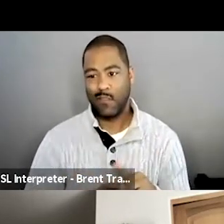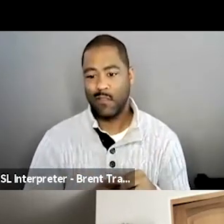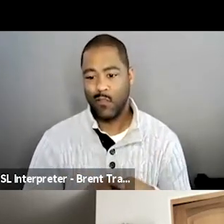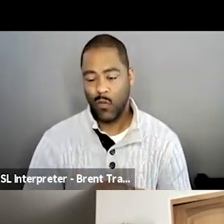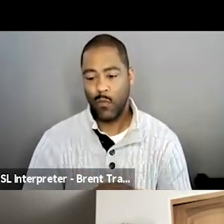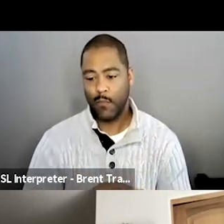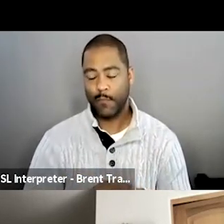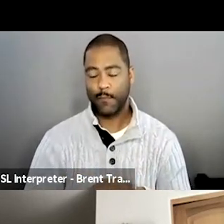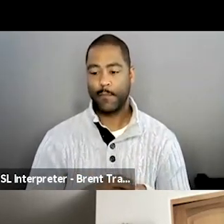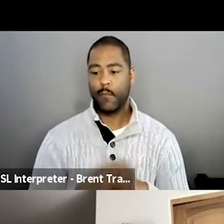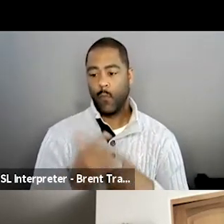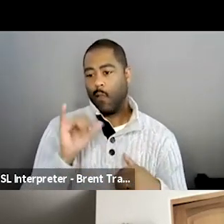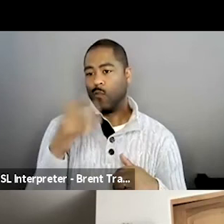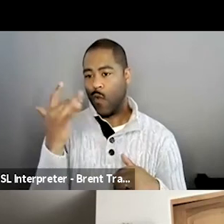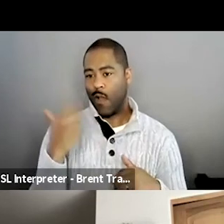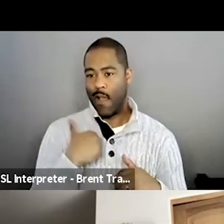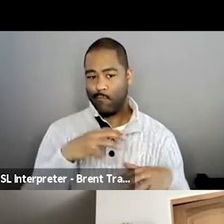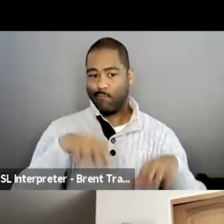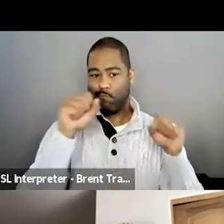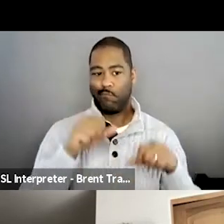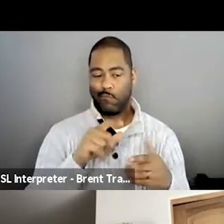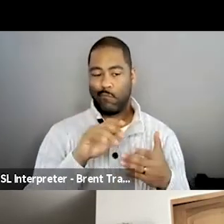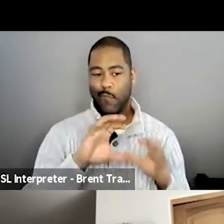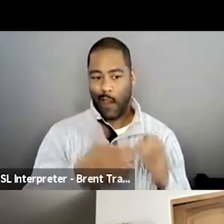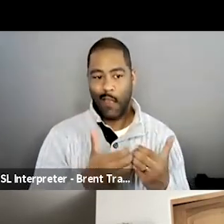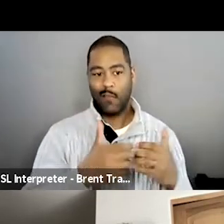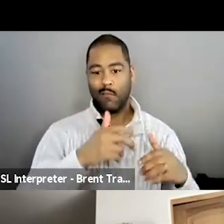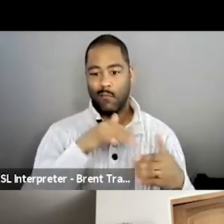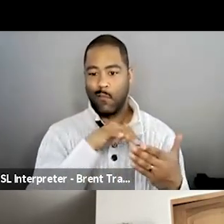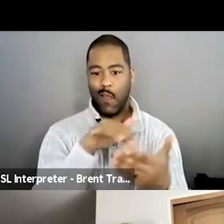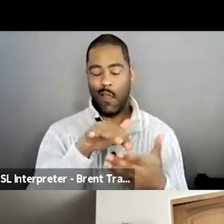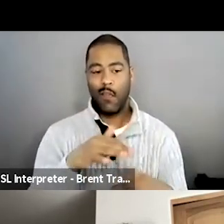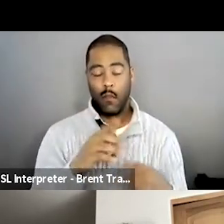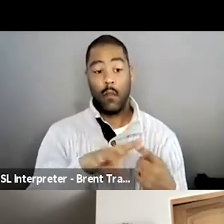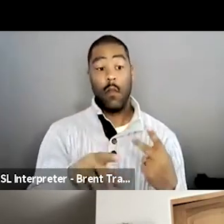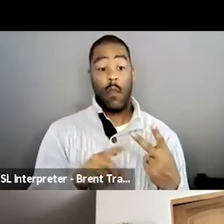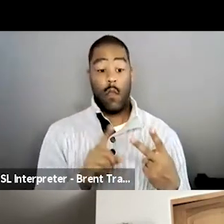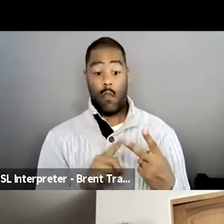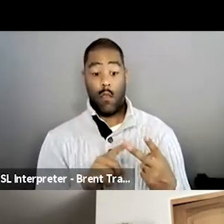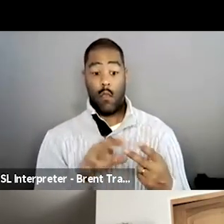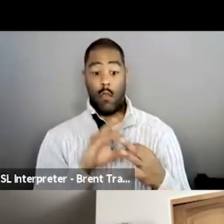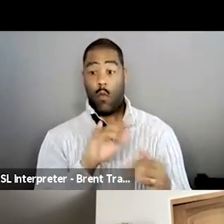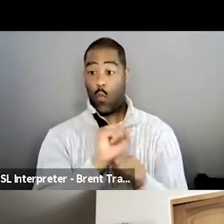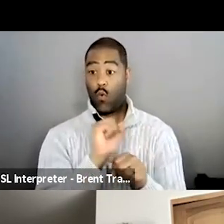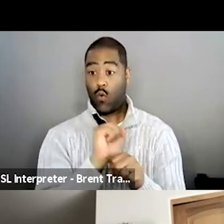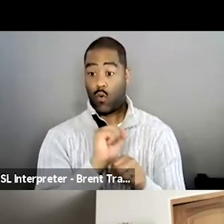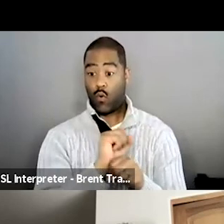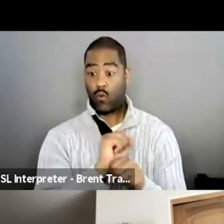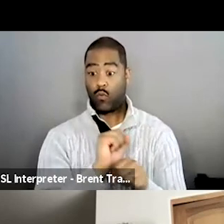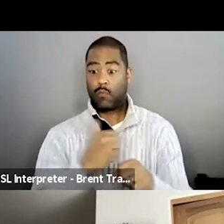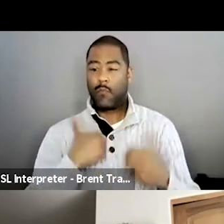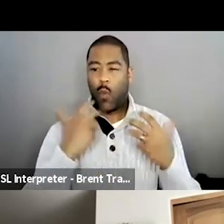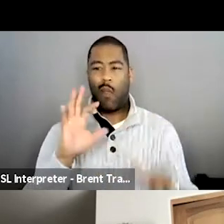work where it's something I'm giving back tenfold. I don't want to work a nine to five. I currently